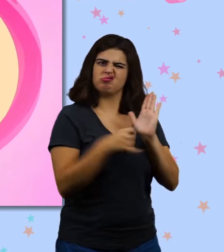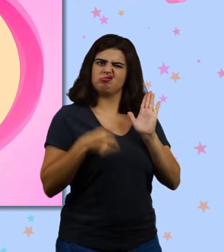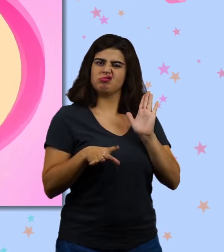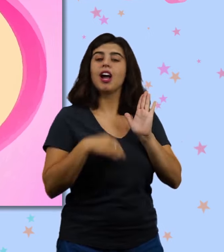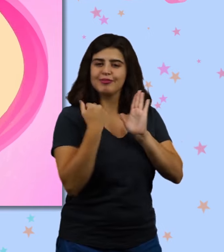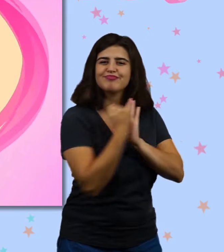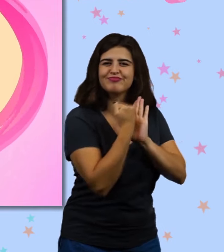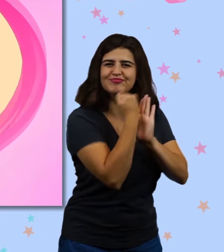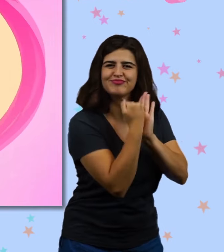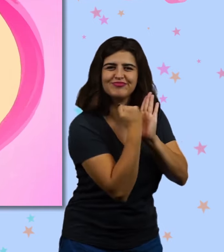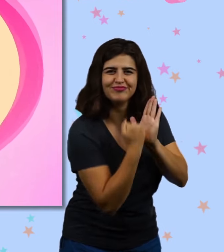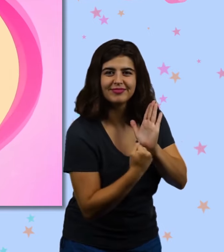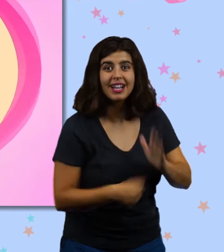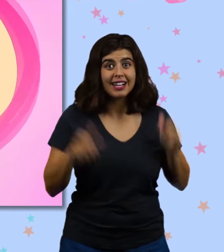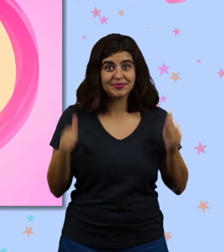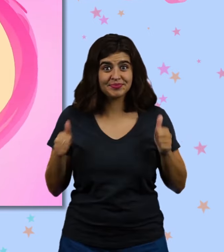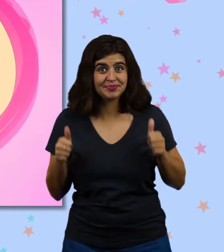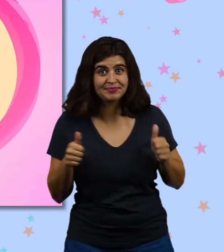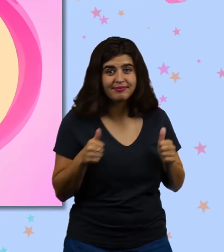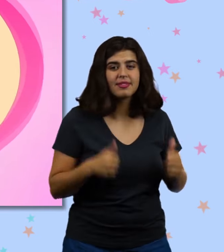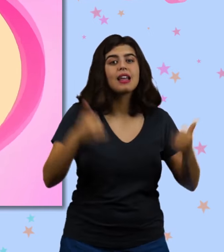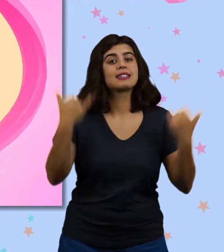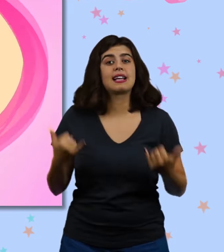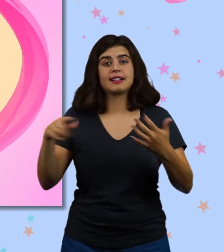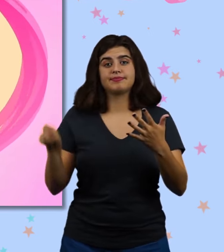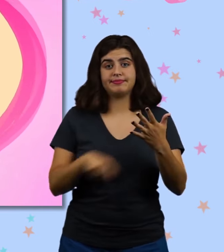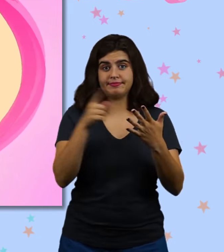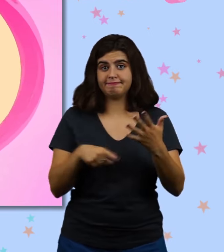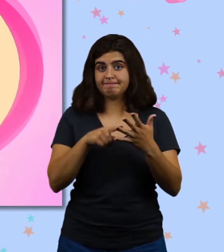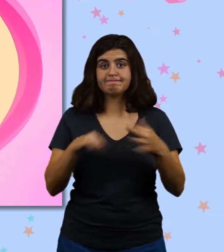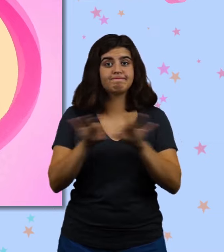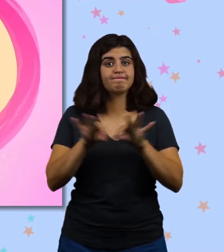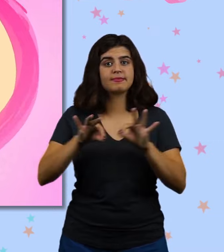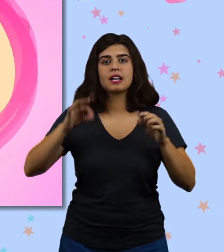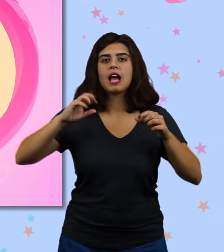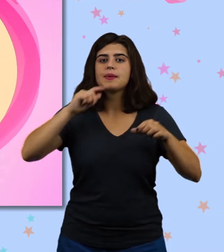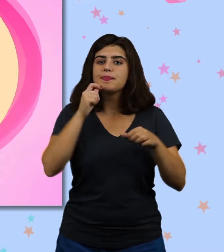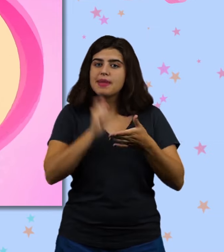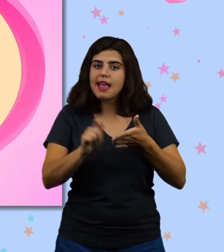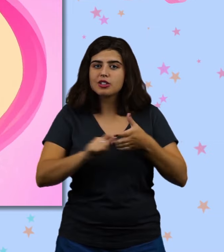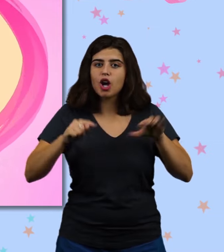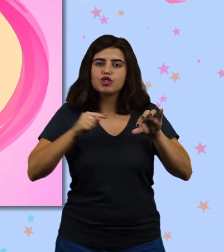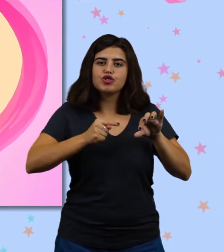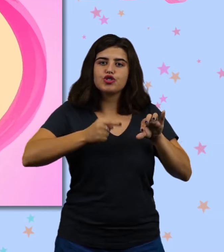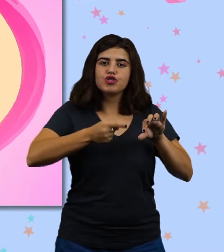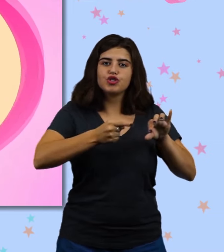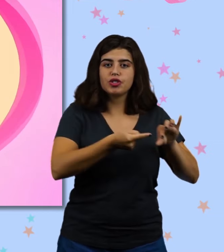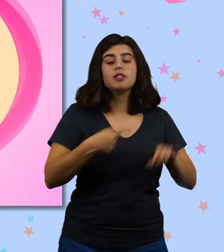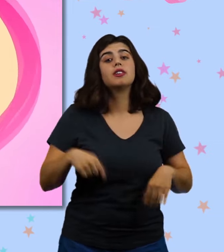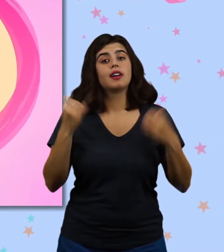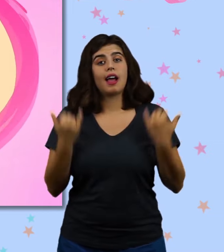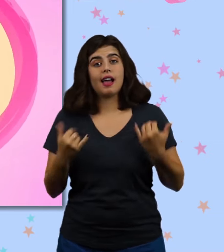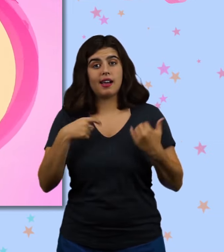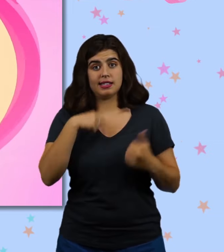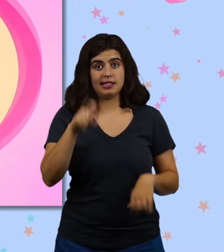case we're not quite convinced by what we've drawn. That's better. Another important thing is the pencil sharpener, in